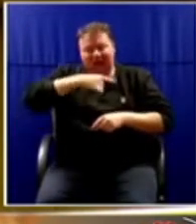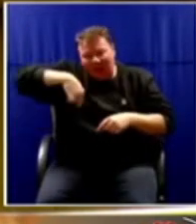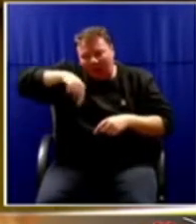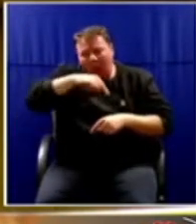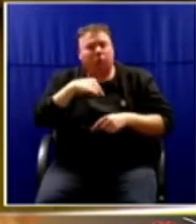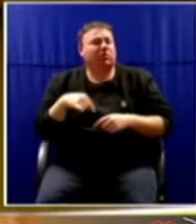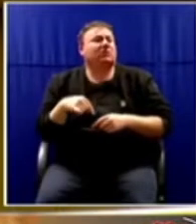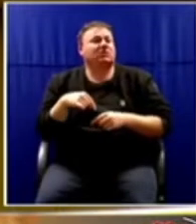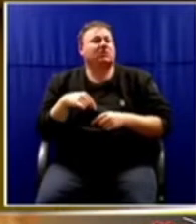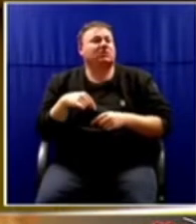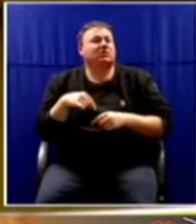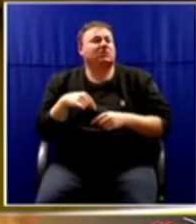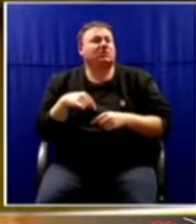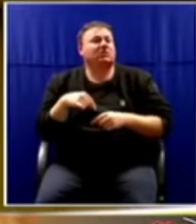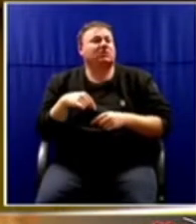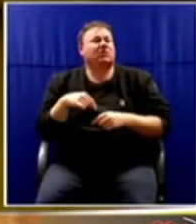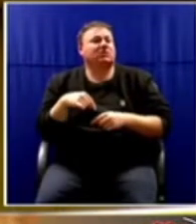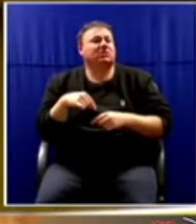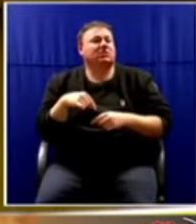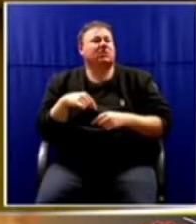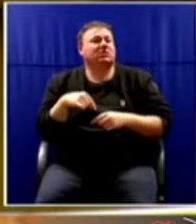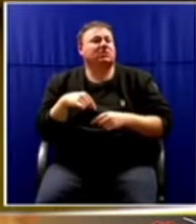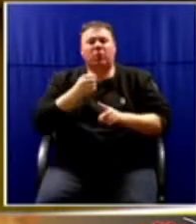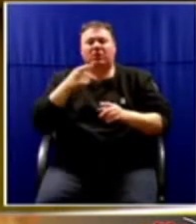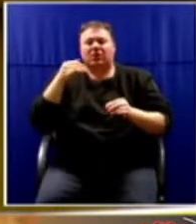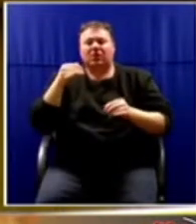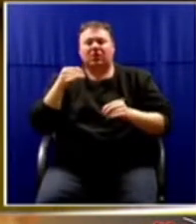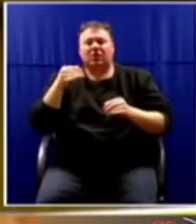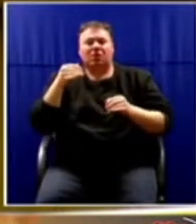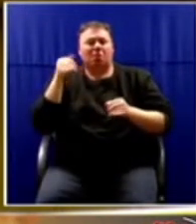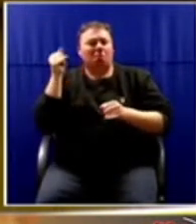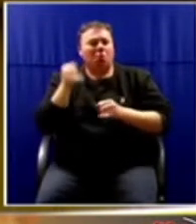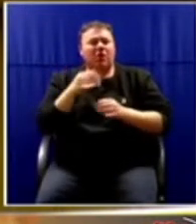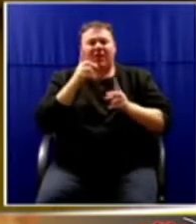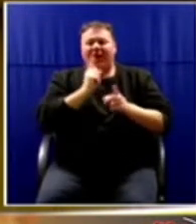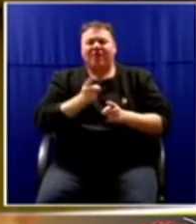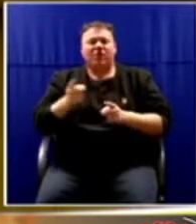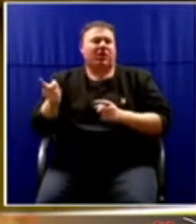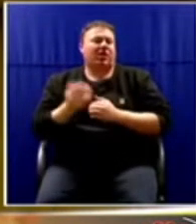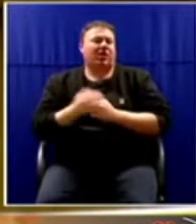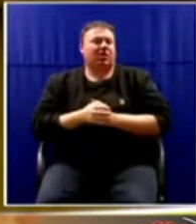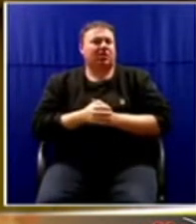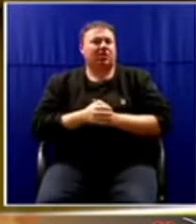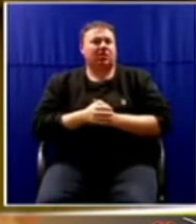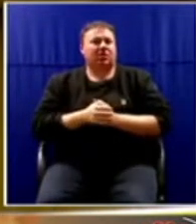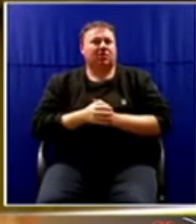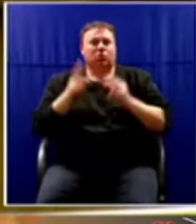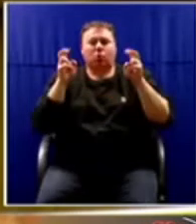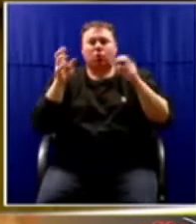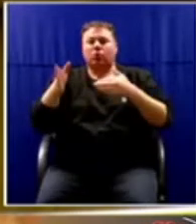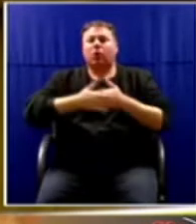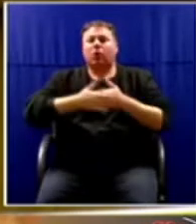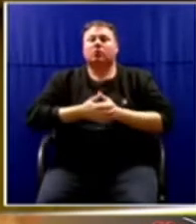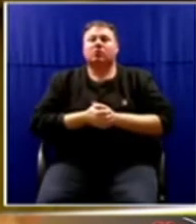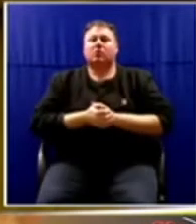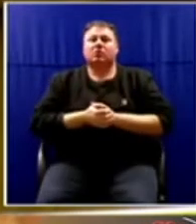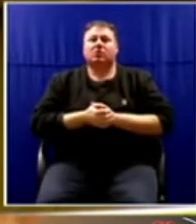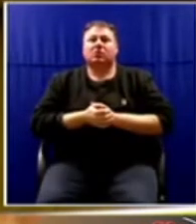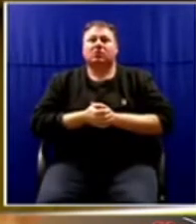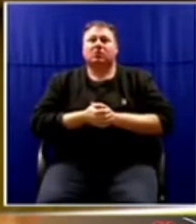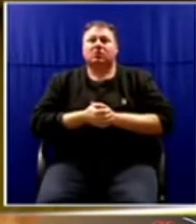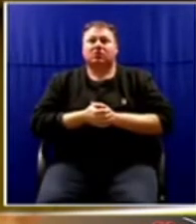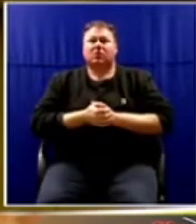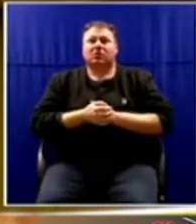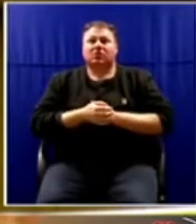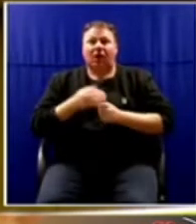as women are abused and killed every day? Close quote. I am here to tell you that we do feel your